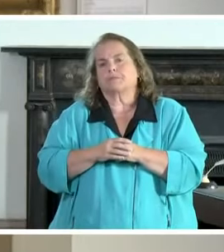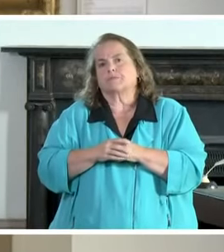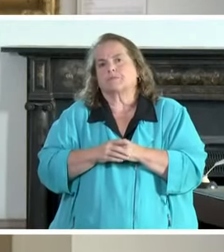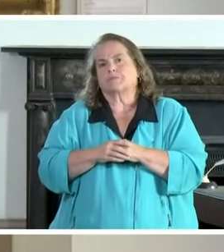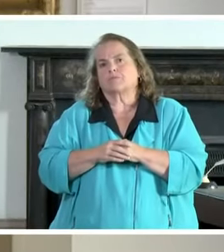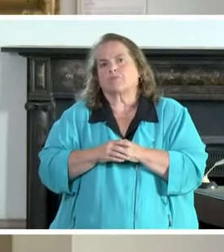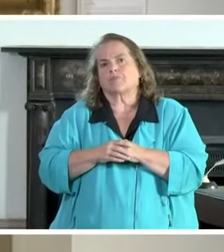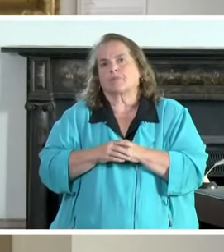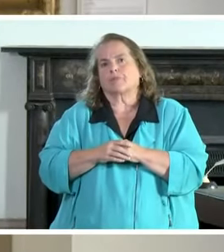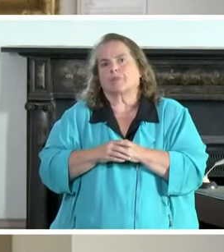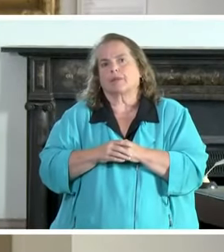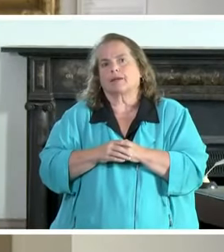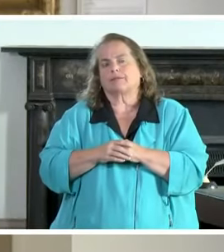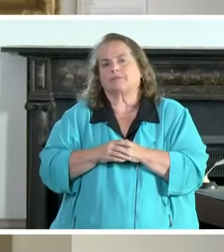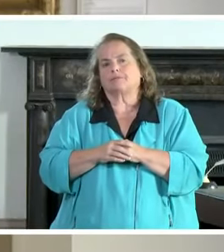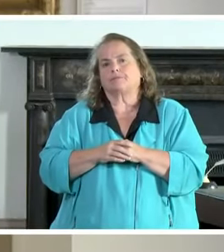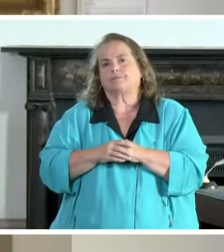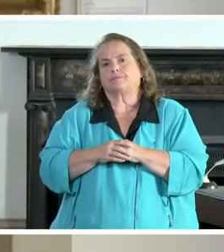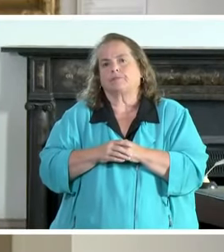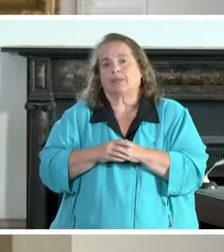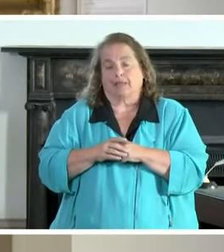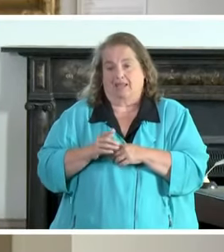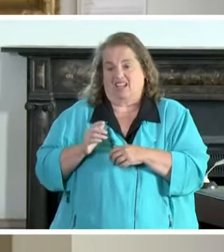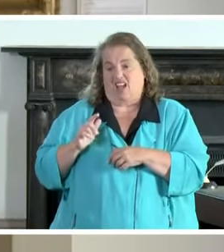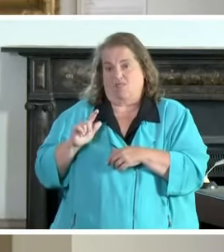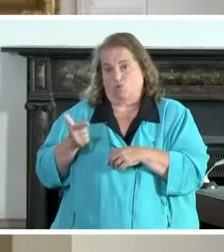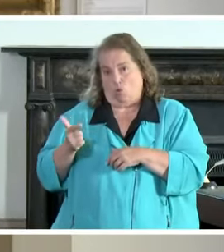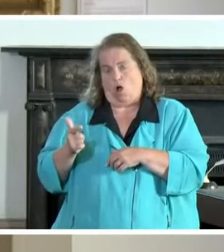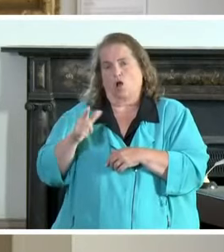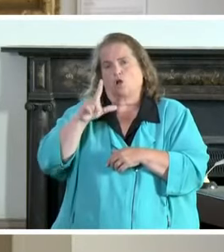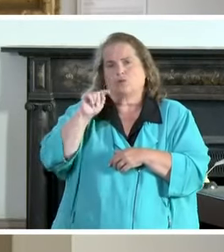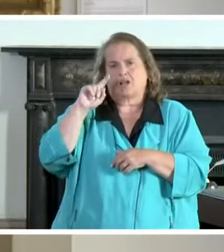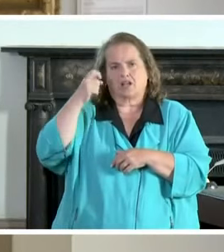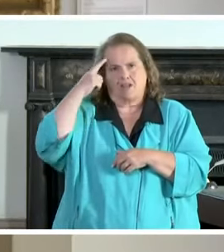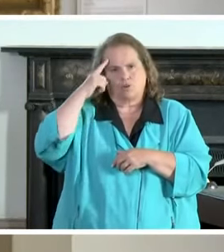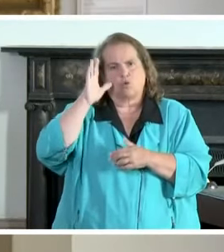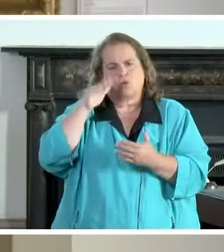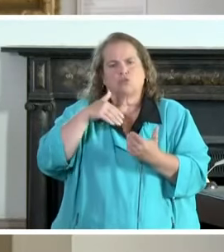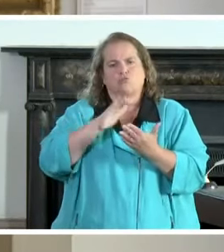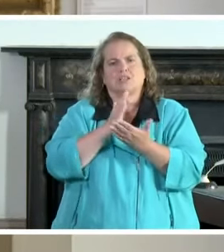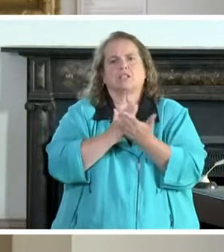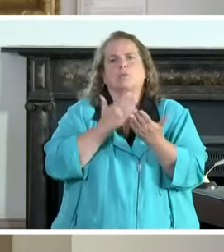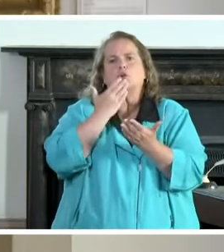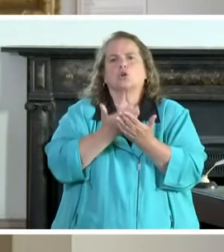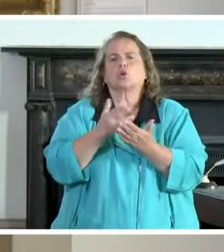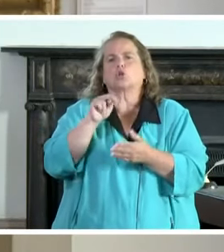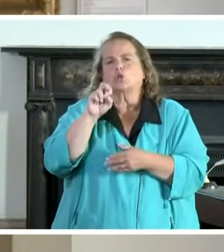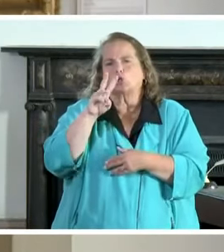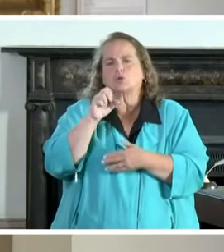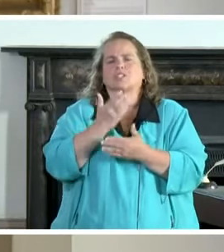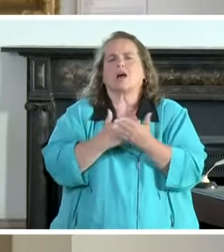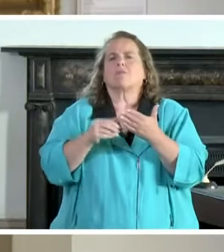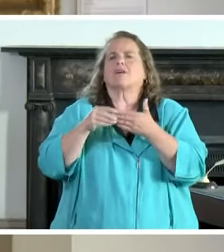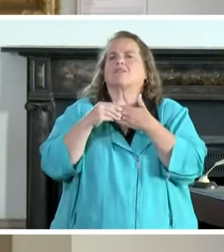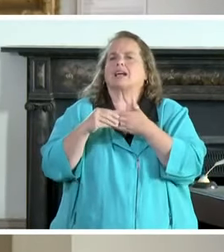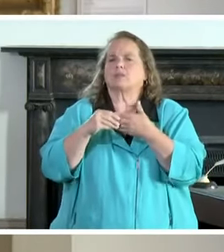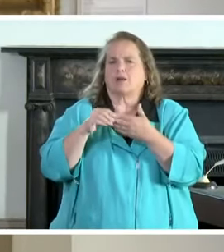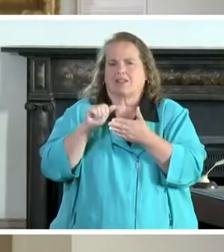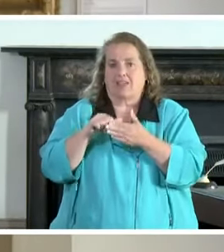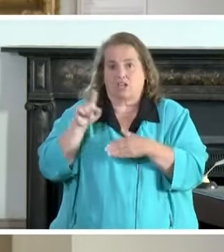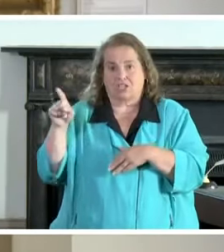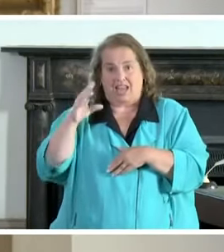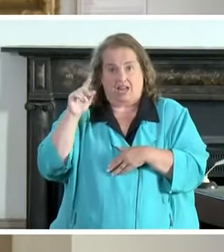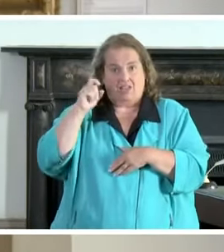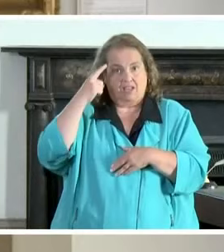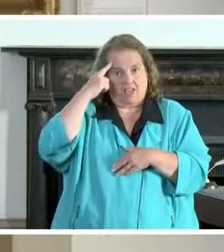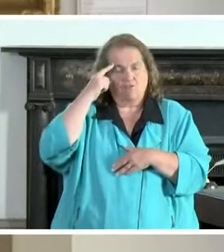later the lieutenant governor will be addressing some some good news some flexibility that she and the governor are able to afford